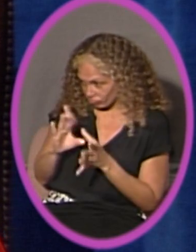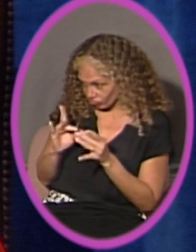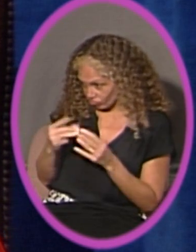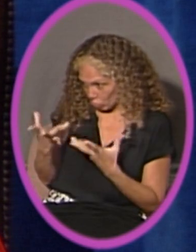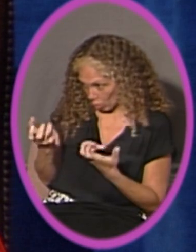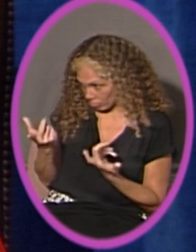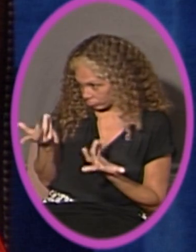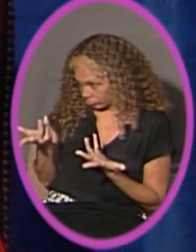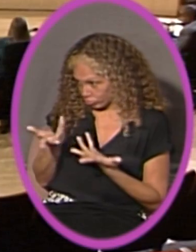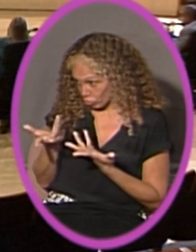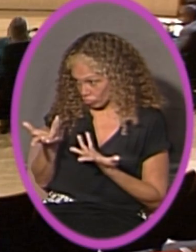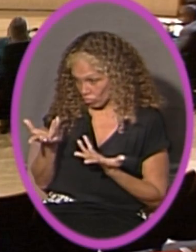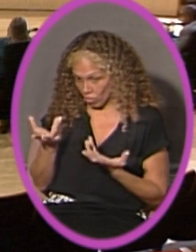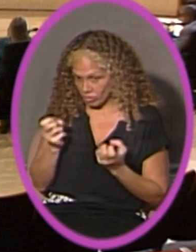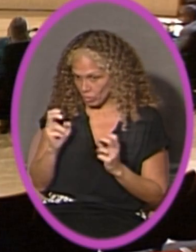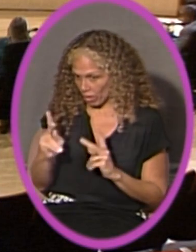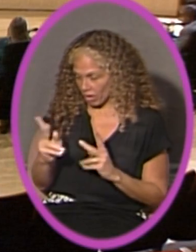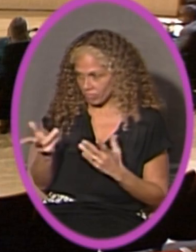is everything okay?